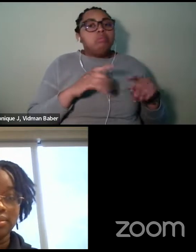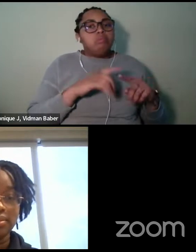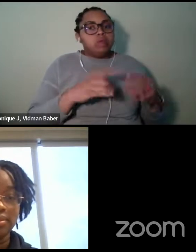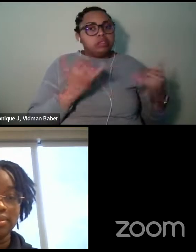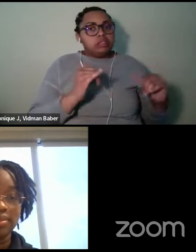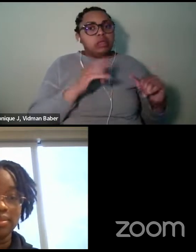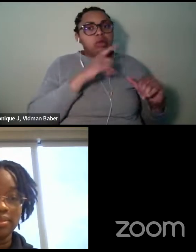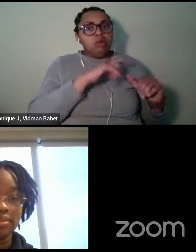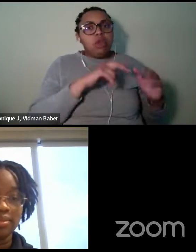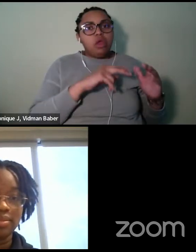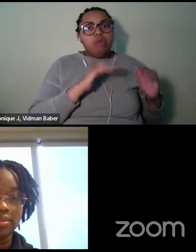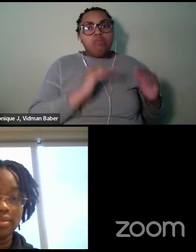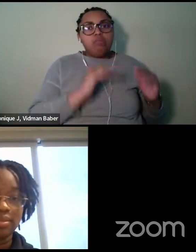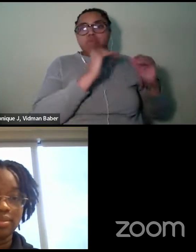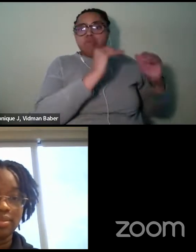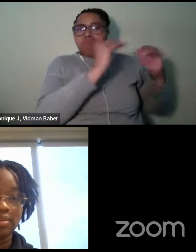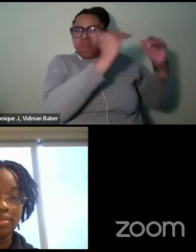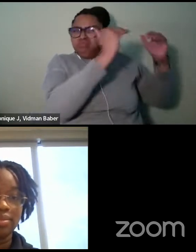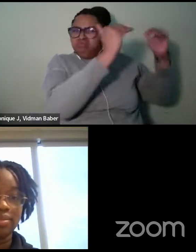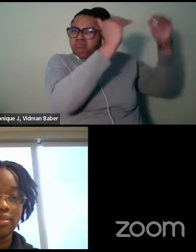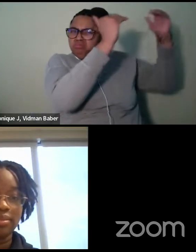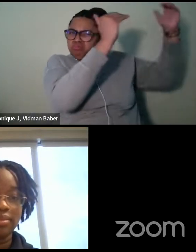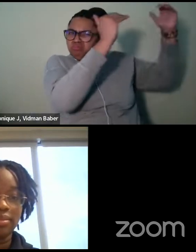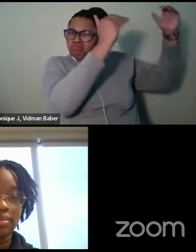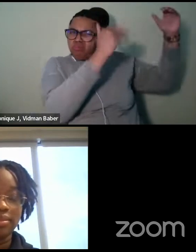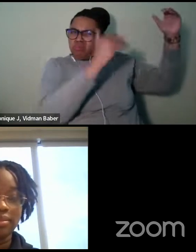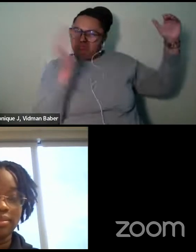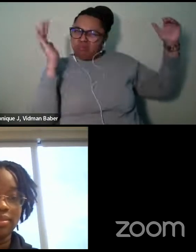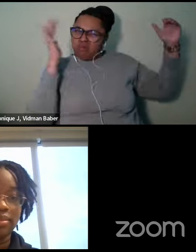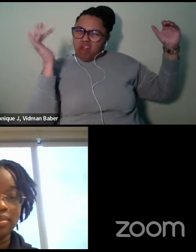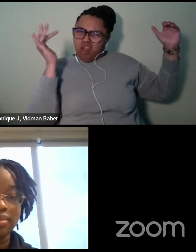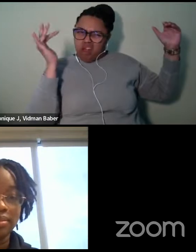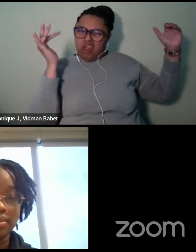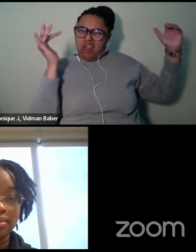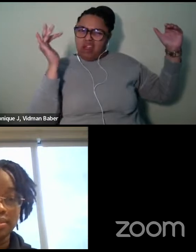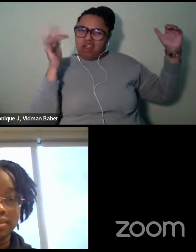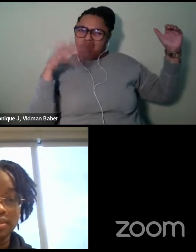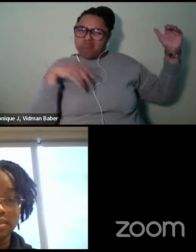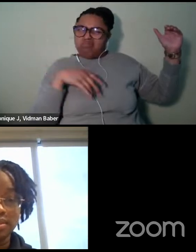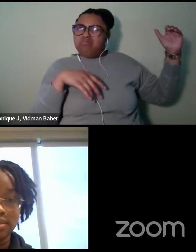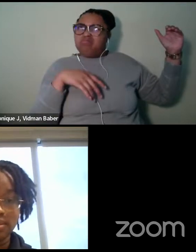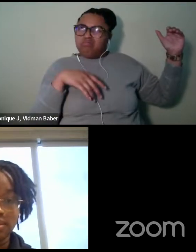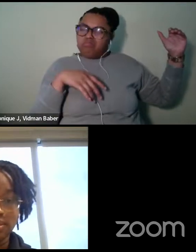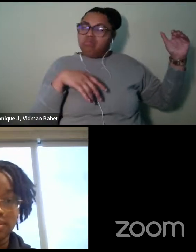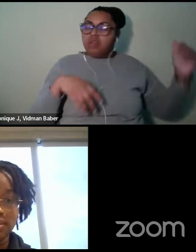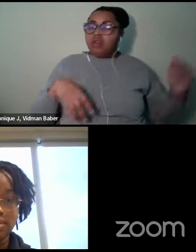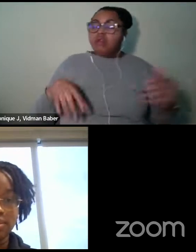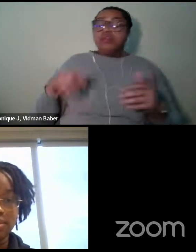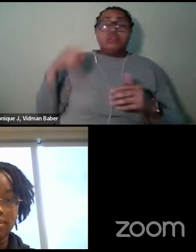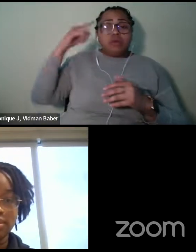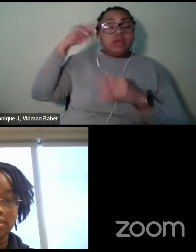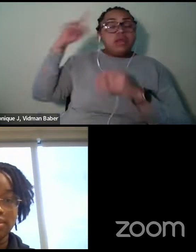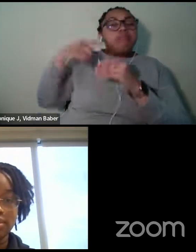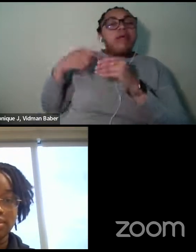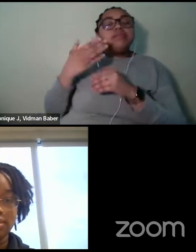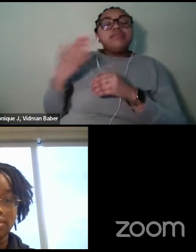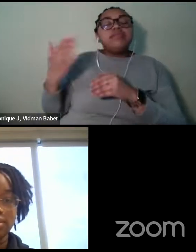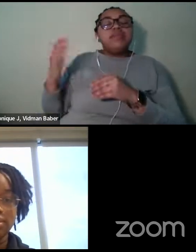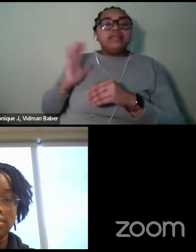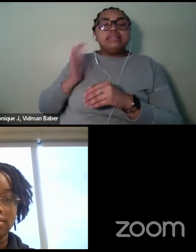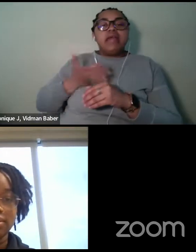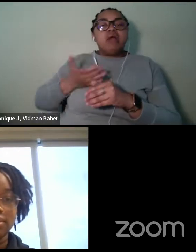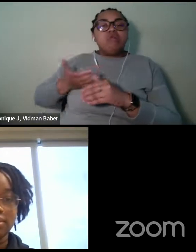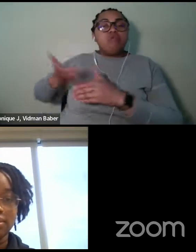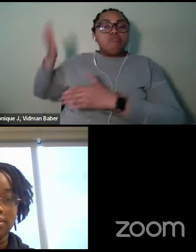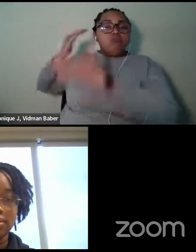as Black people. I mean, look at the things that our ancestors couldn't do, you know, and they kept trying and kept doing things. So